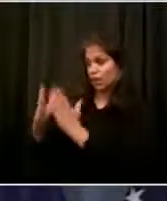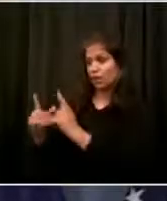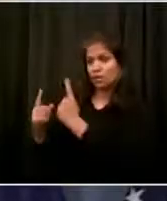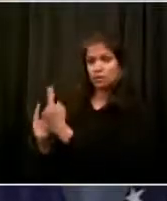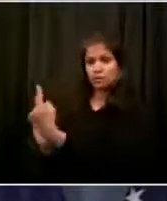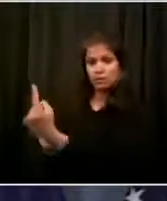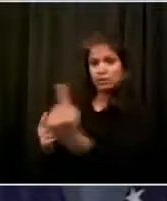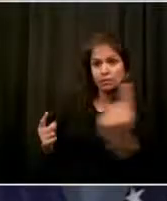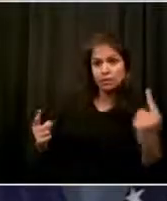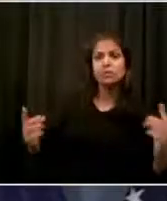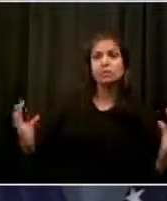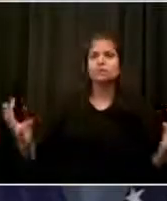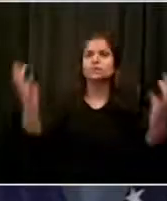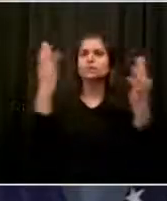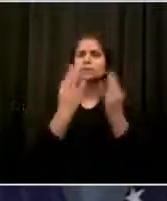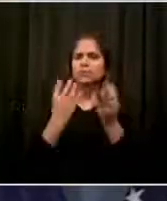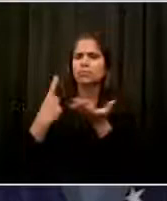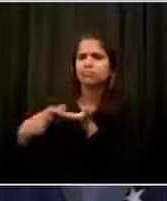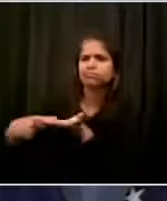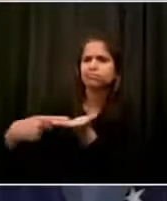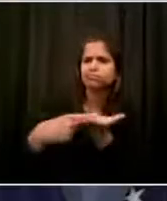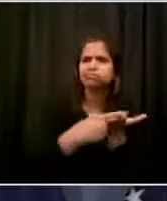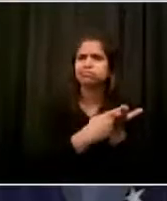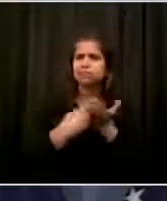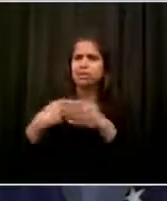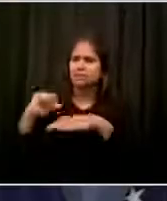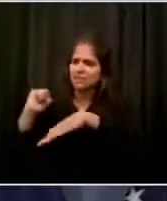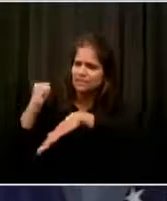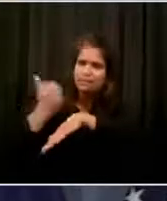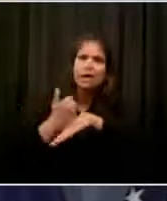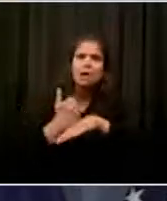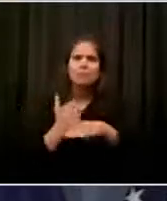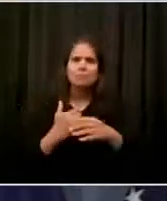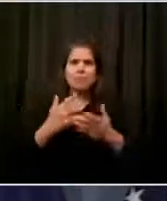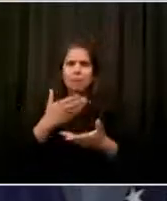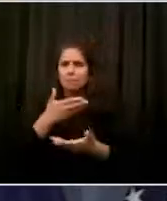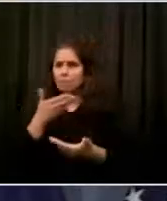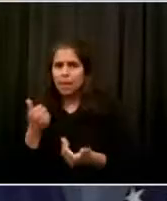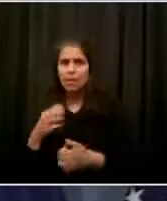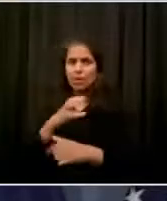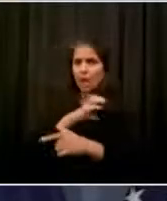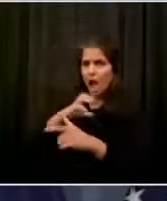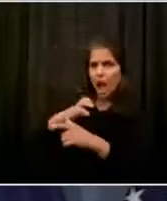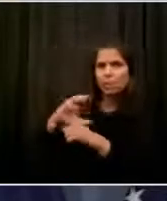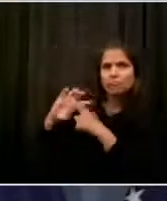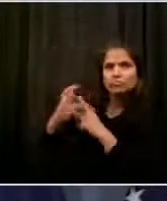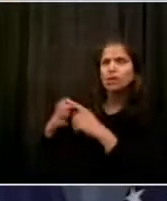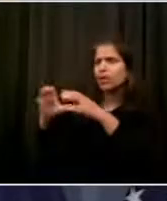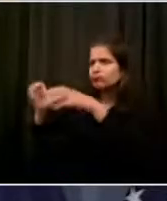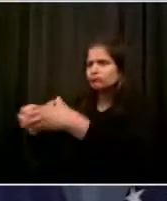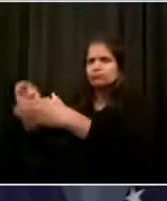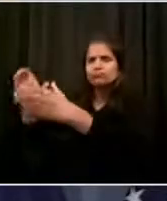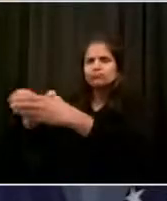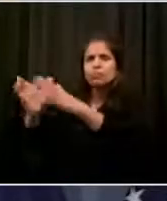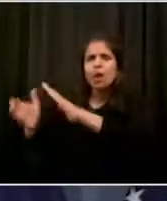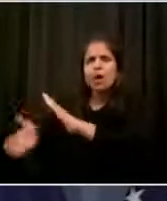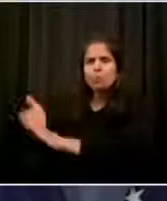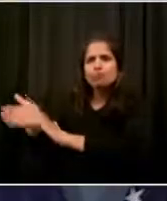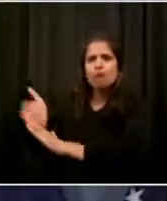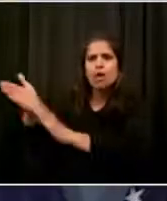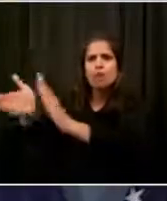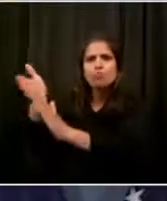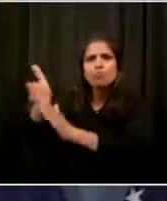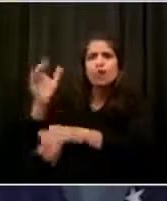whether it is the work of the Cure Violence movement, which is a different approach, but one where there's still